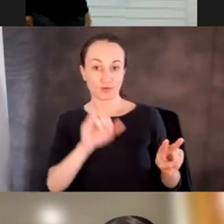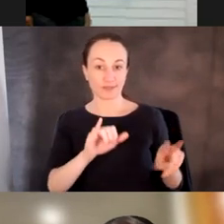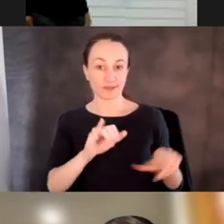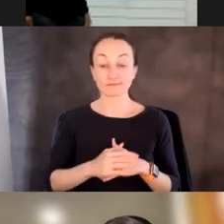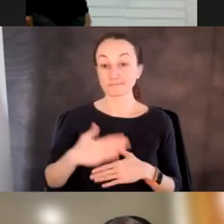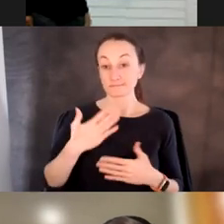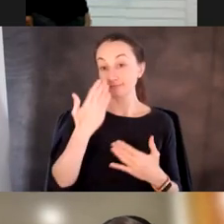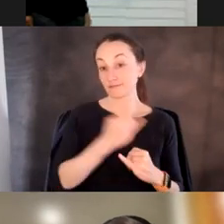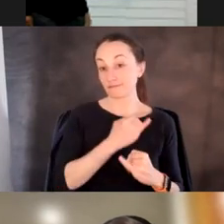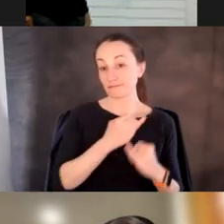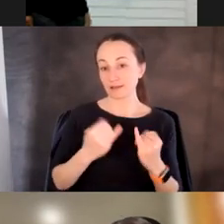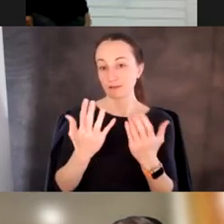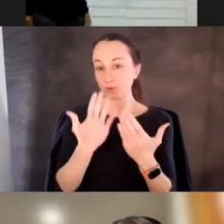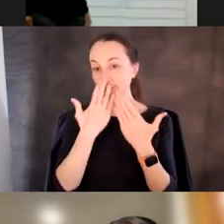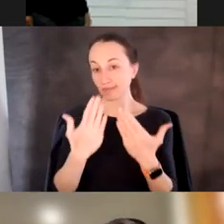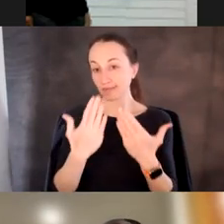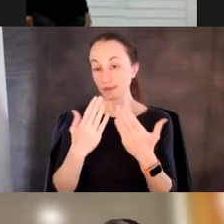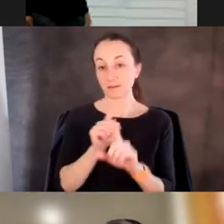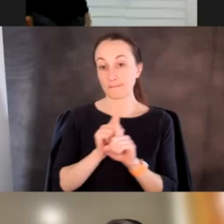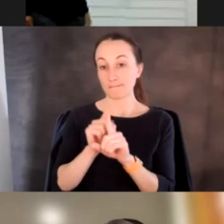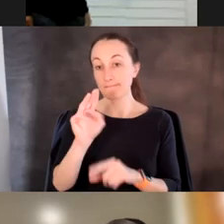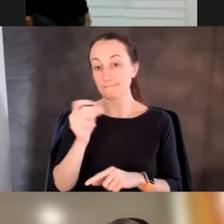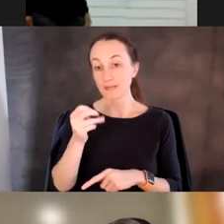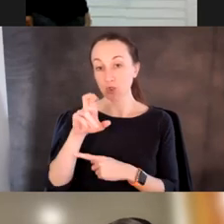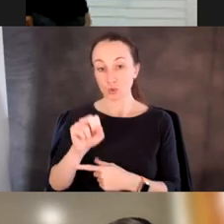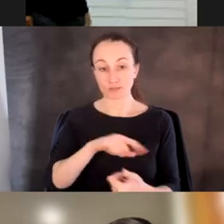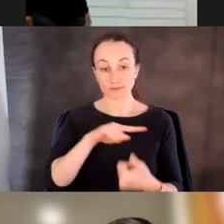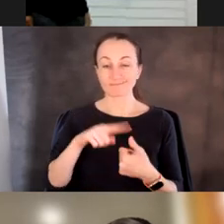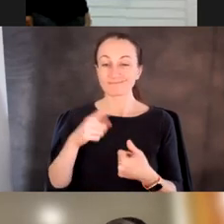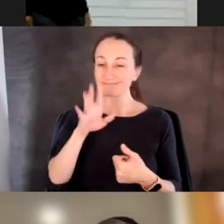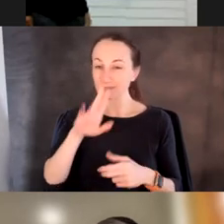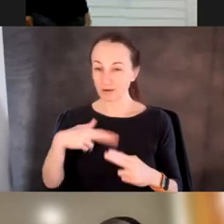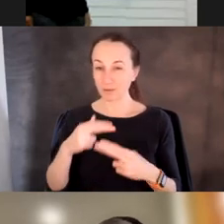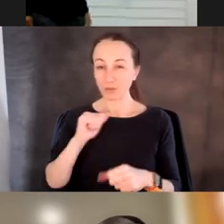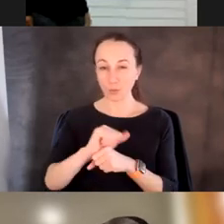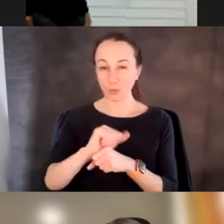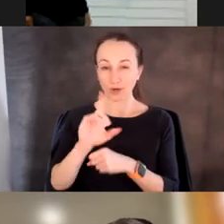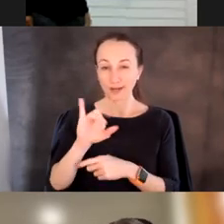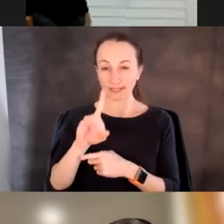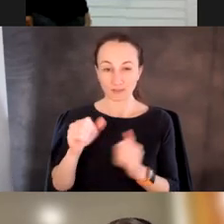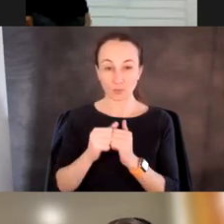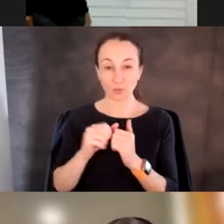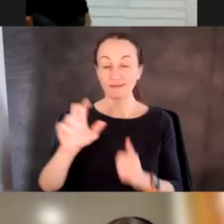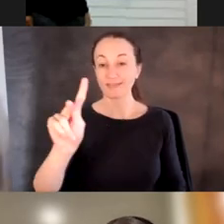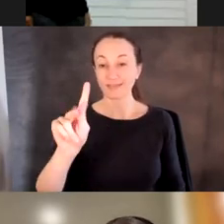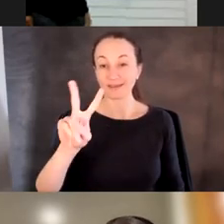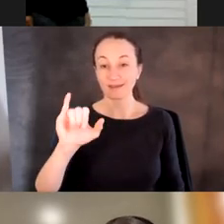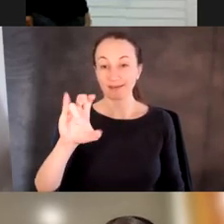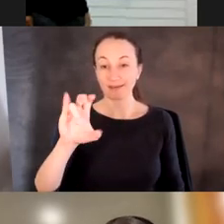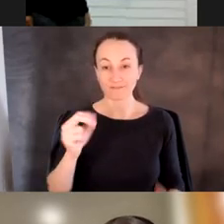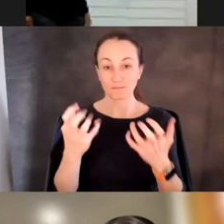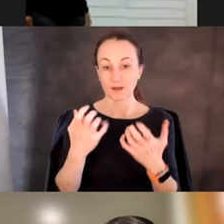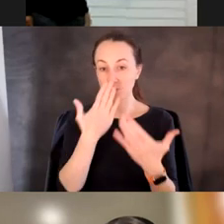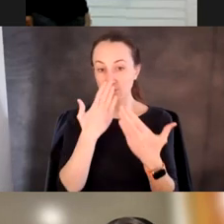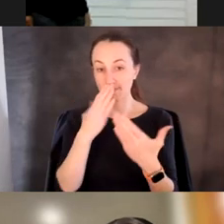and finally, I'd like, uh, my mentors. Um, I talked about the work I did mostly in, in Kevin's lab, but I also want to thank Ahmed